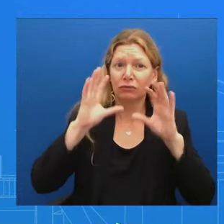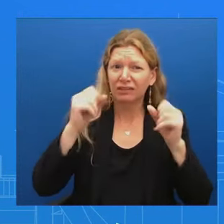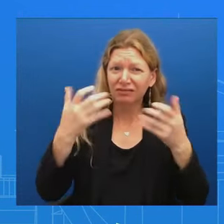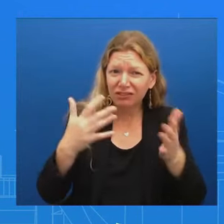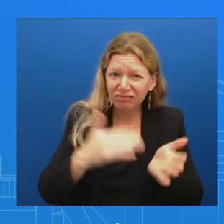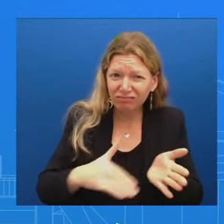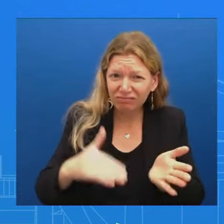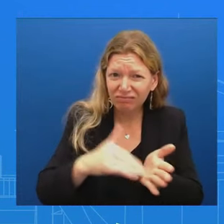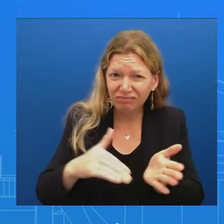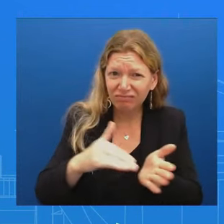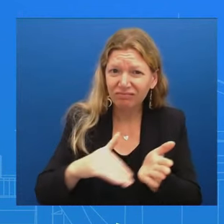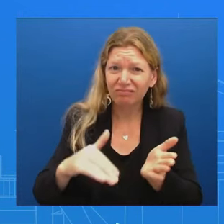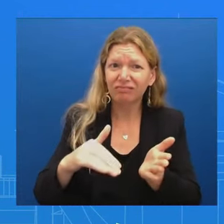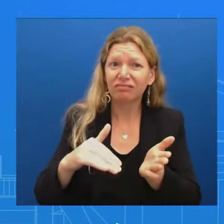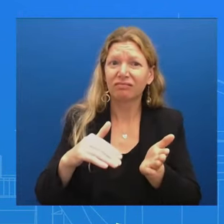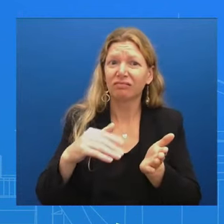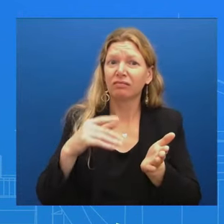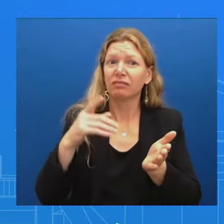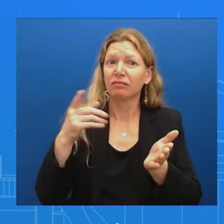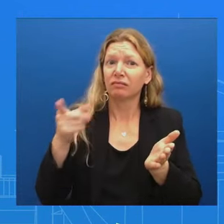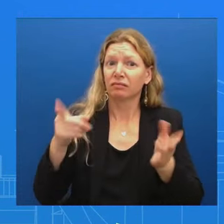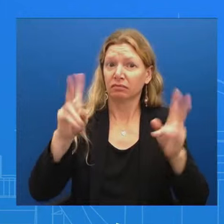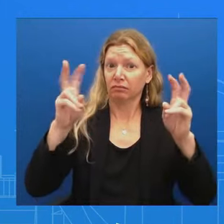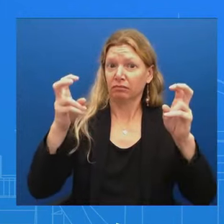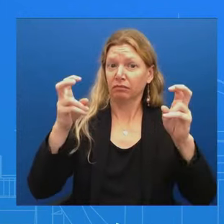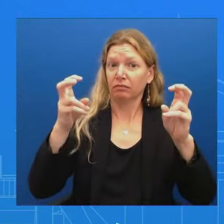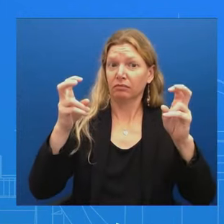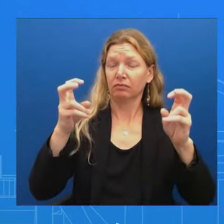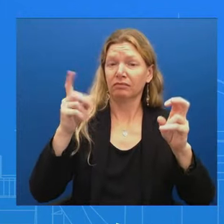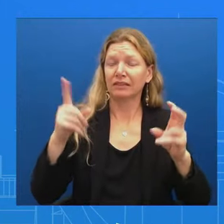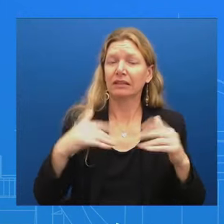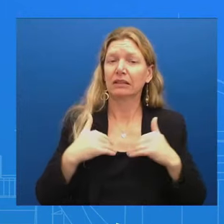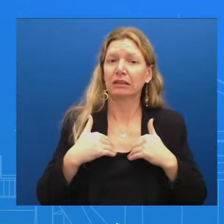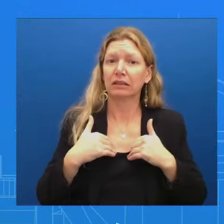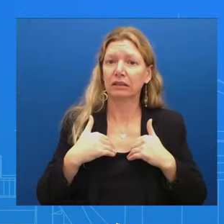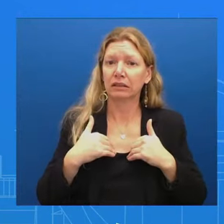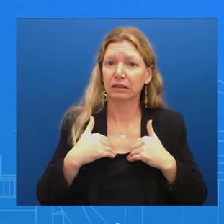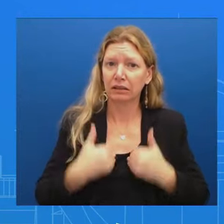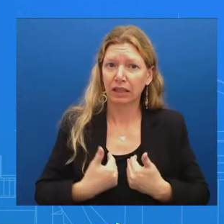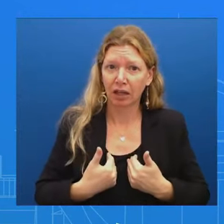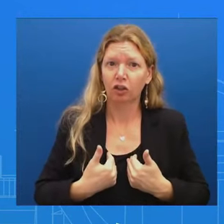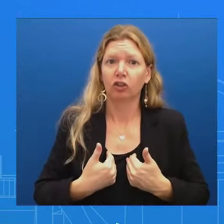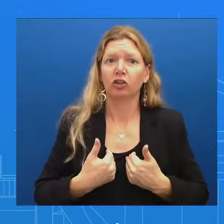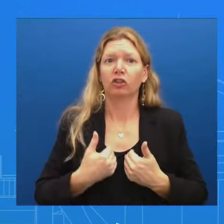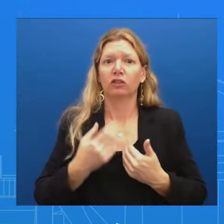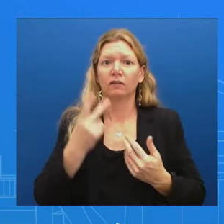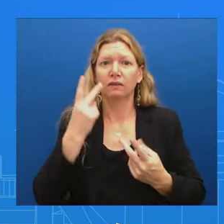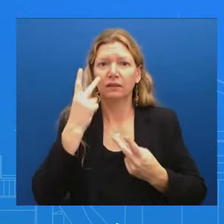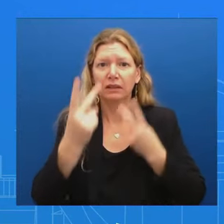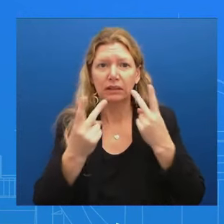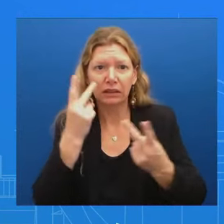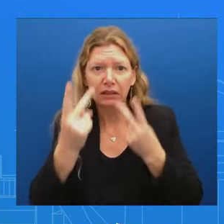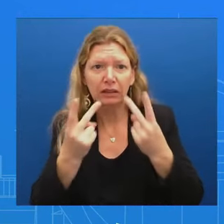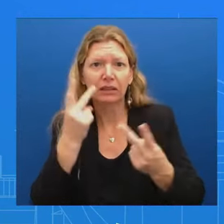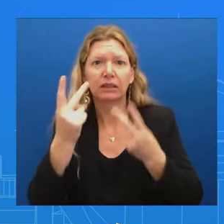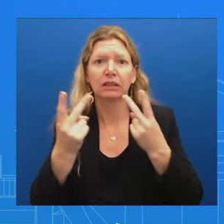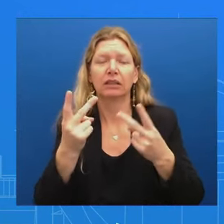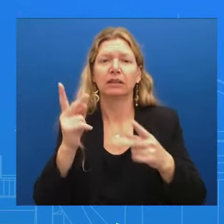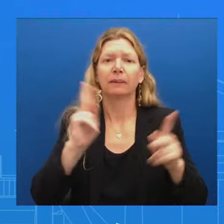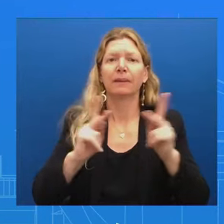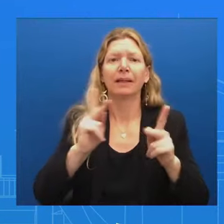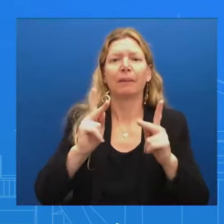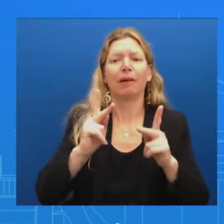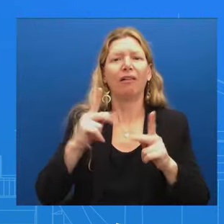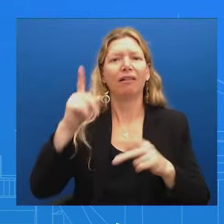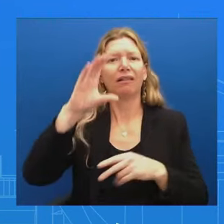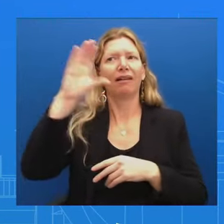allow But as it relates to As it relates to what the President is going to continue to do He's going to continue to lower Do everything that he can To